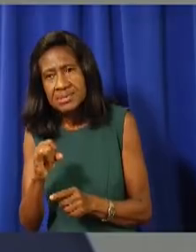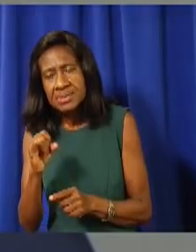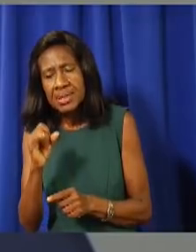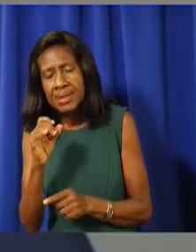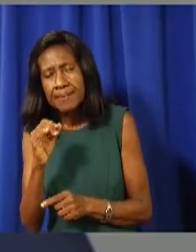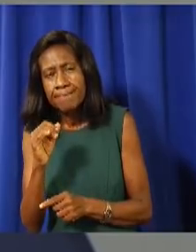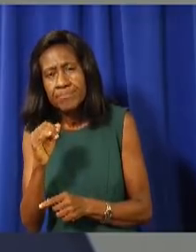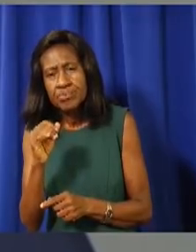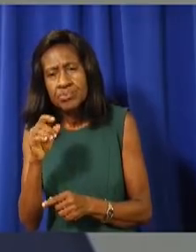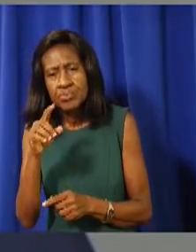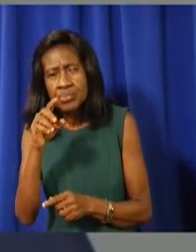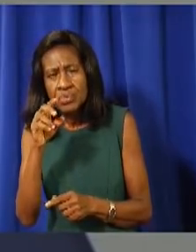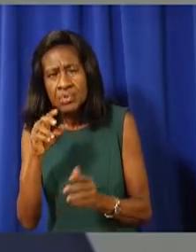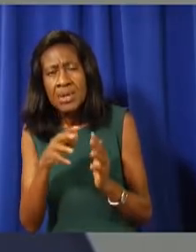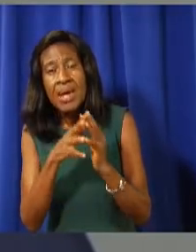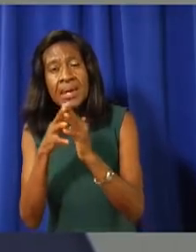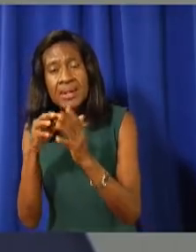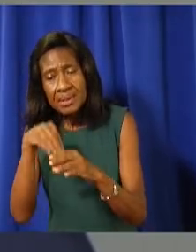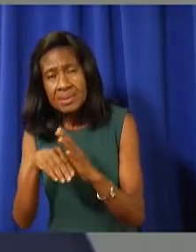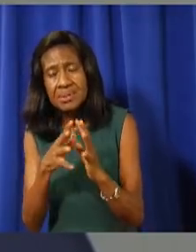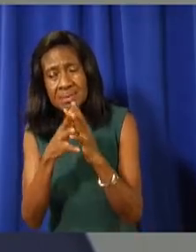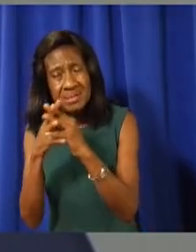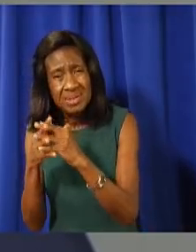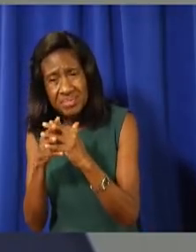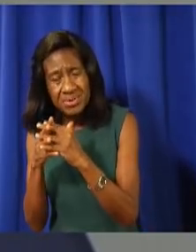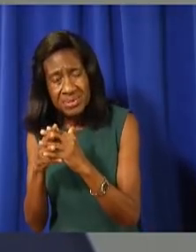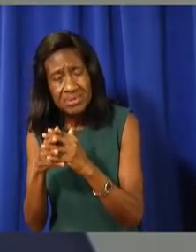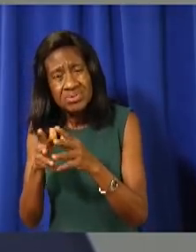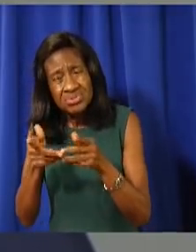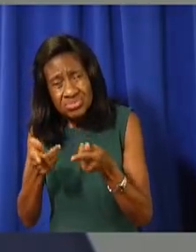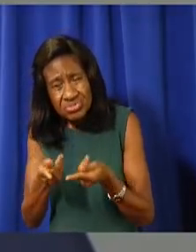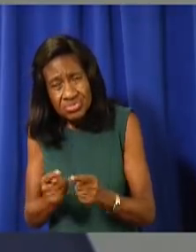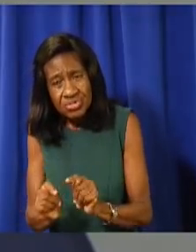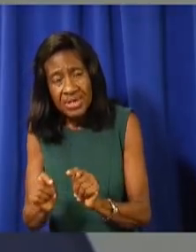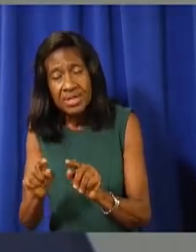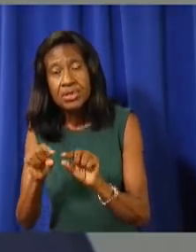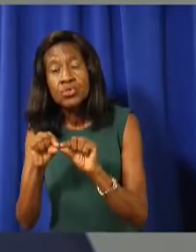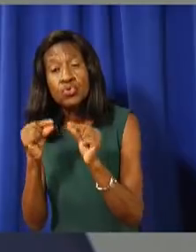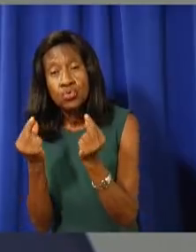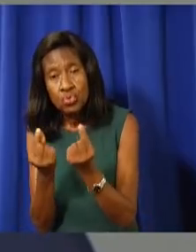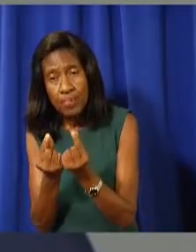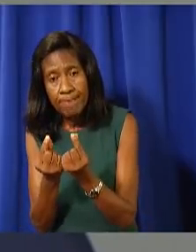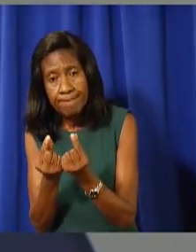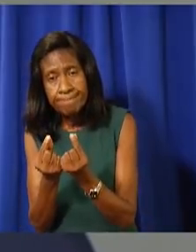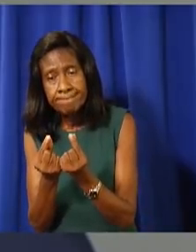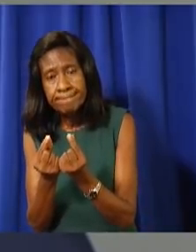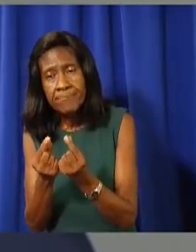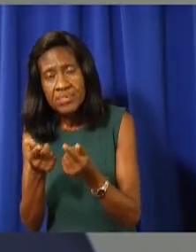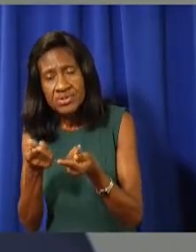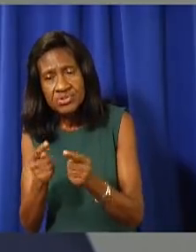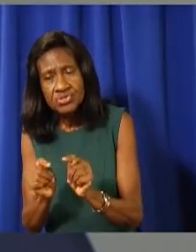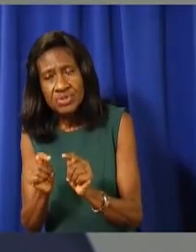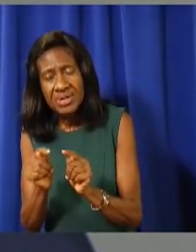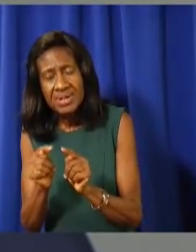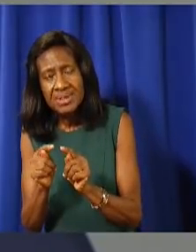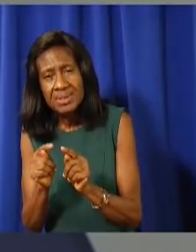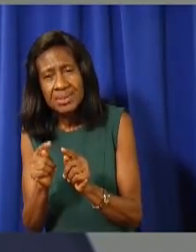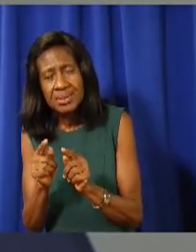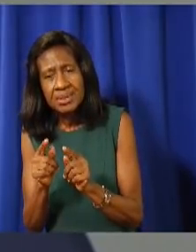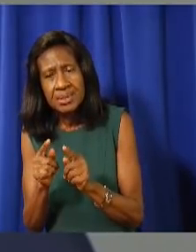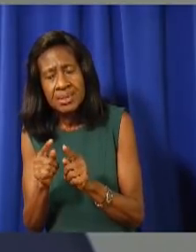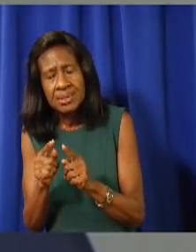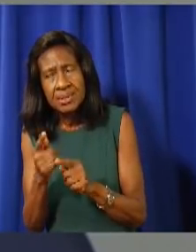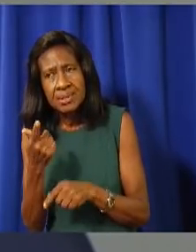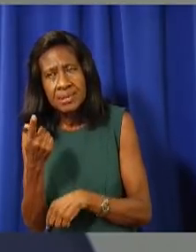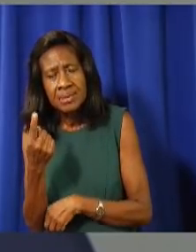And that's the US, and our team is working really, really hard. As you heard, the IT for civil service